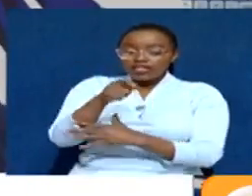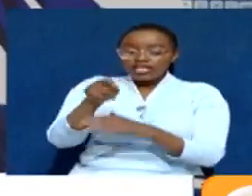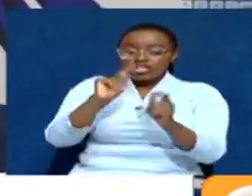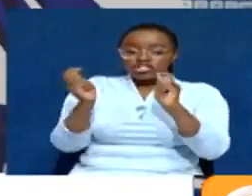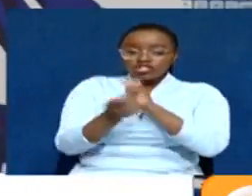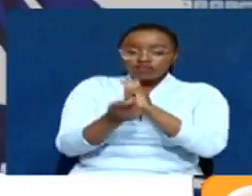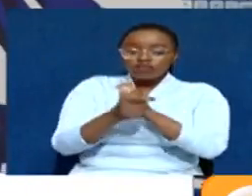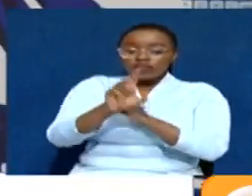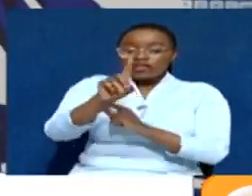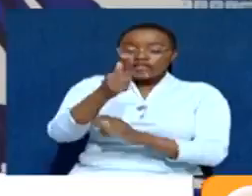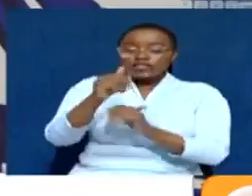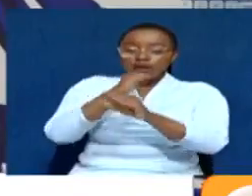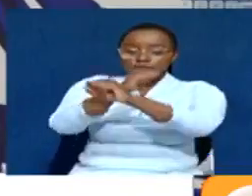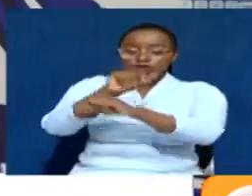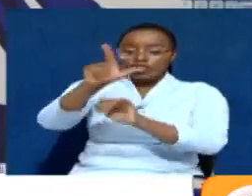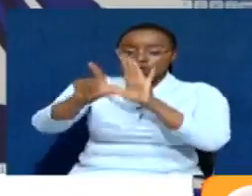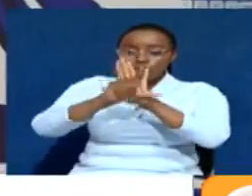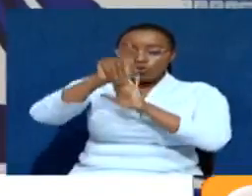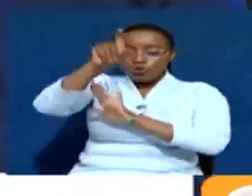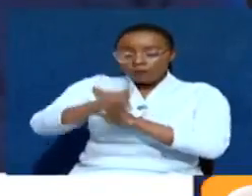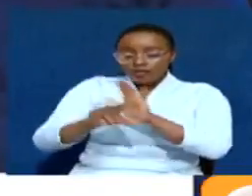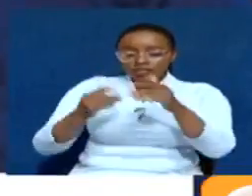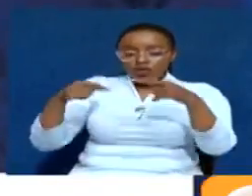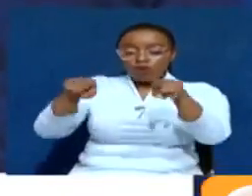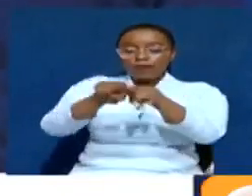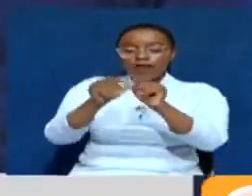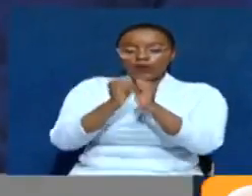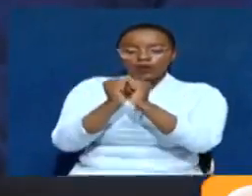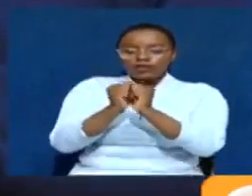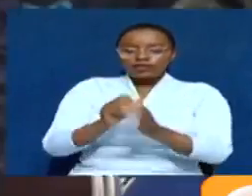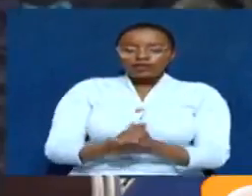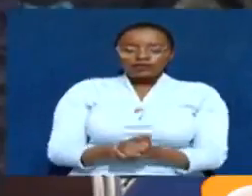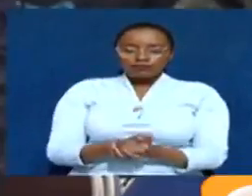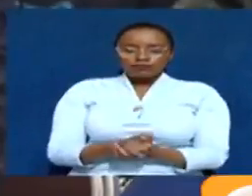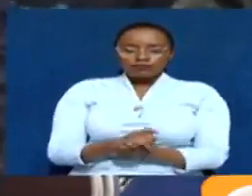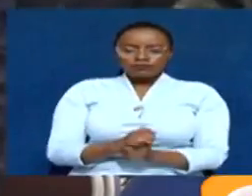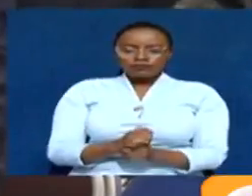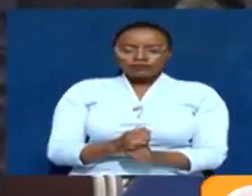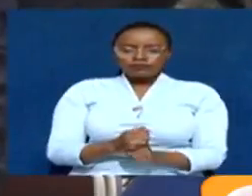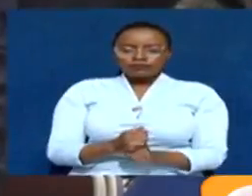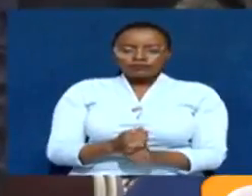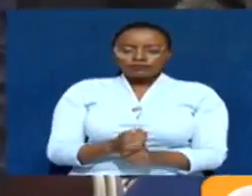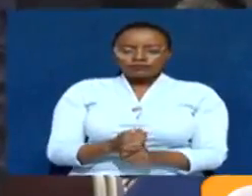changes to the data protection law that you must pay attention to. Faisal Ahmed, Citizen TV, Nairobi. Faisal TV, Faisal Nairobi.